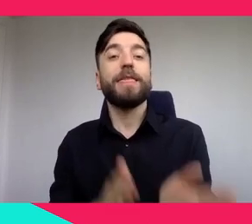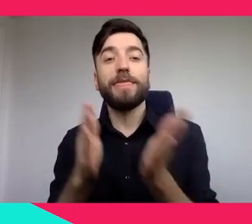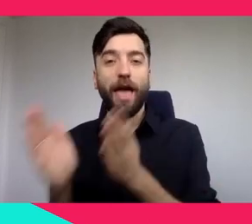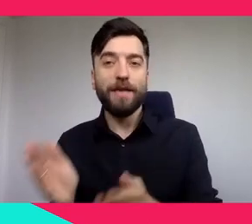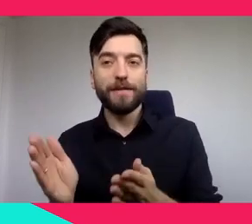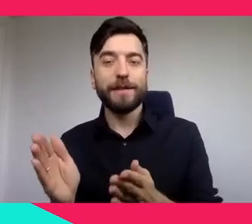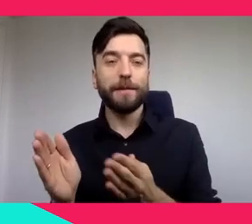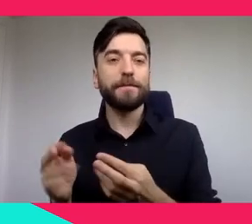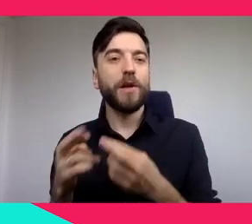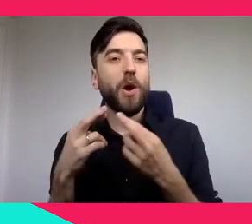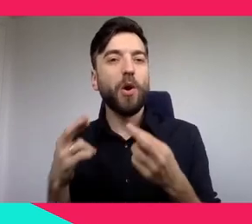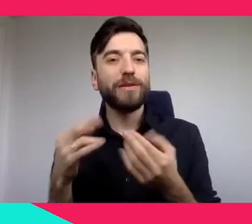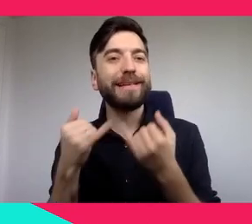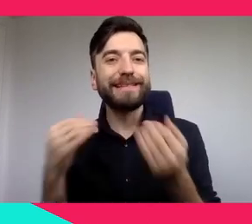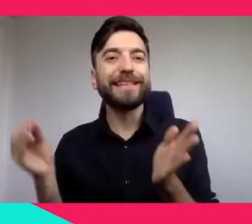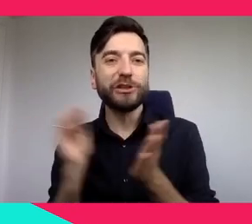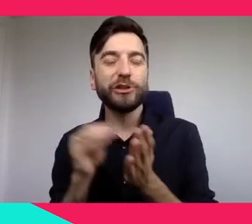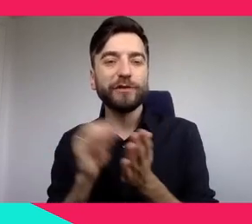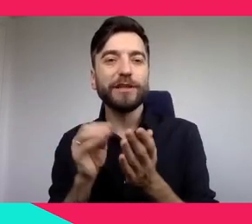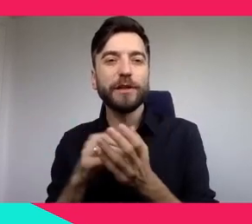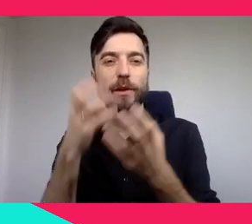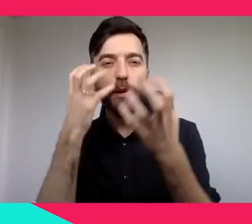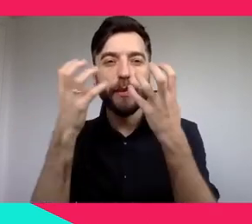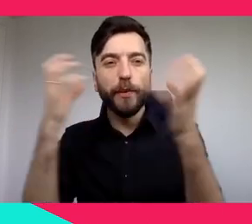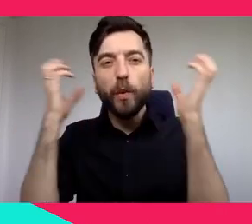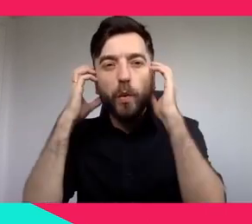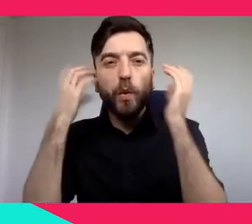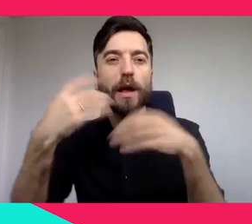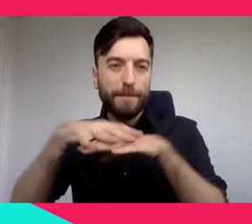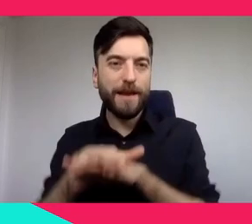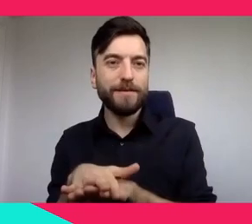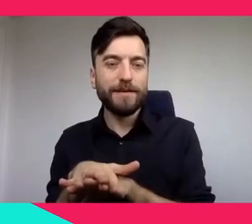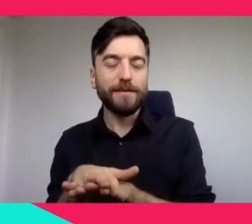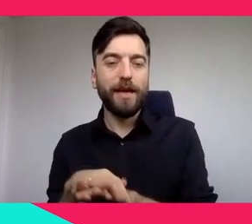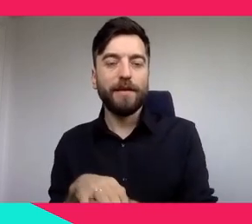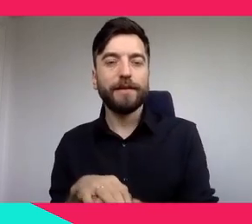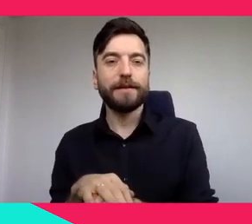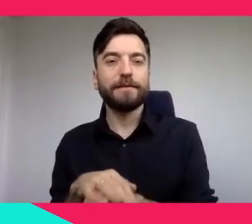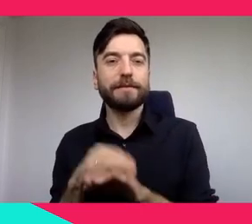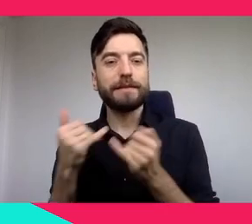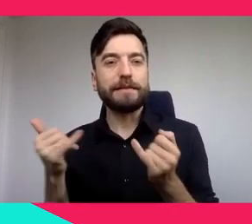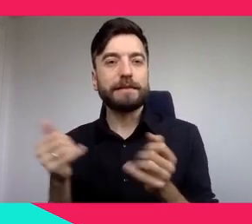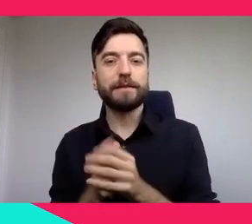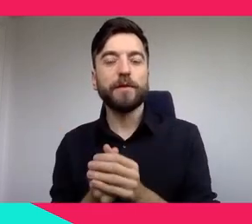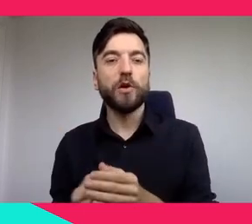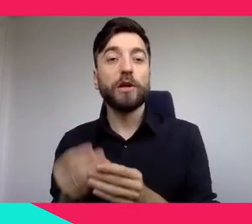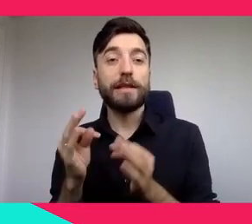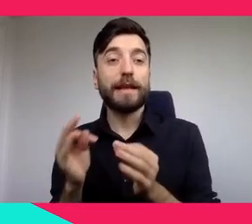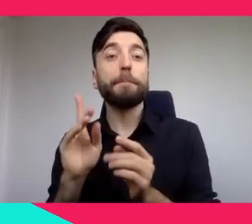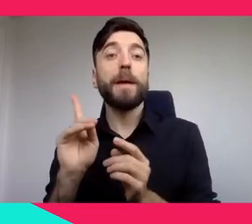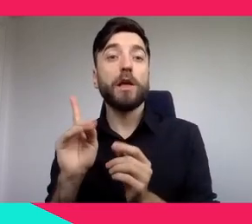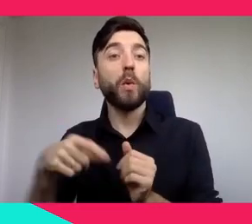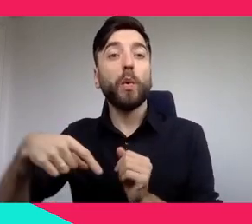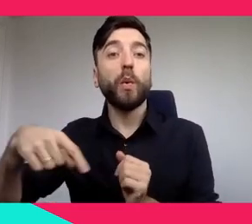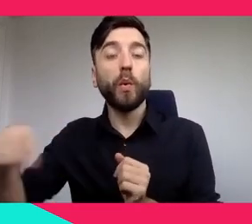that we think can answer even more of museums and cultural sites needs. For us, it's a